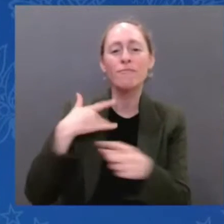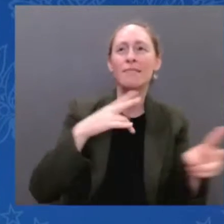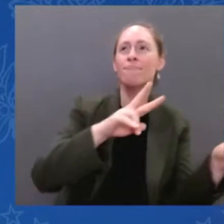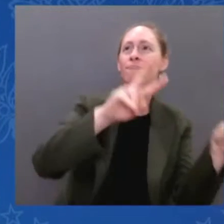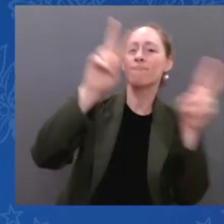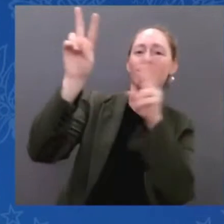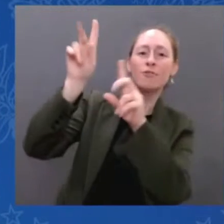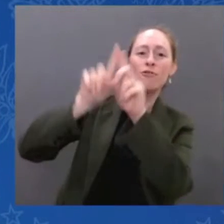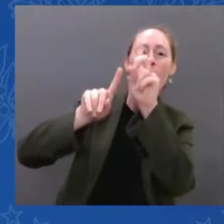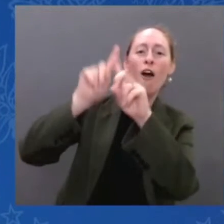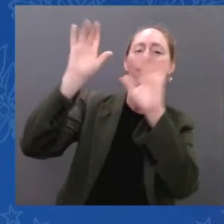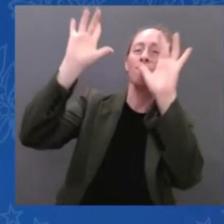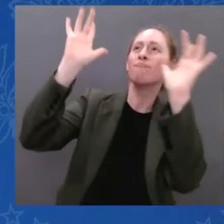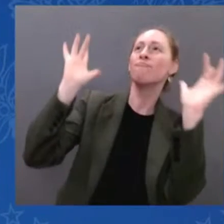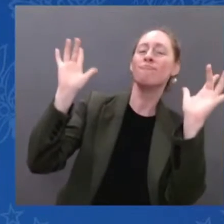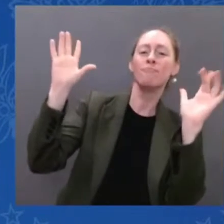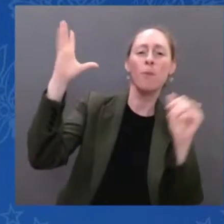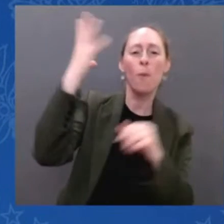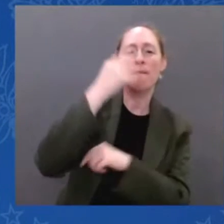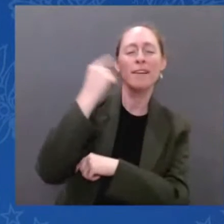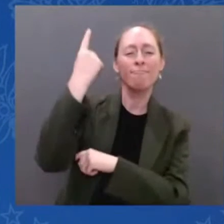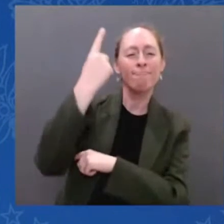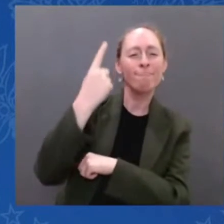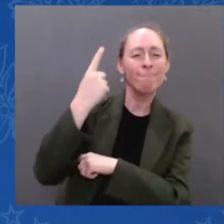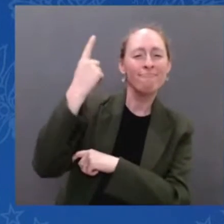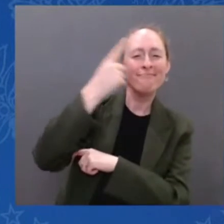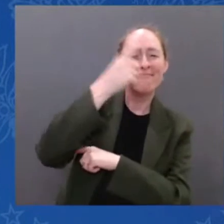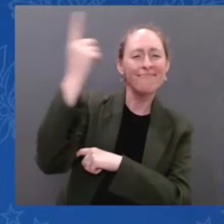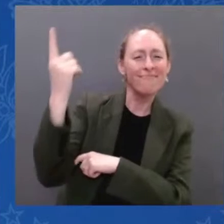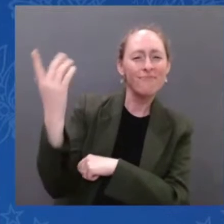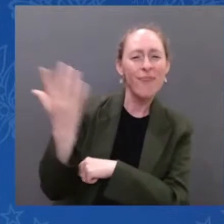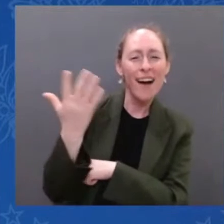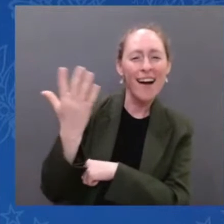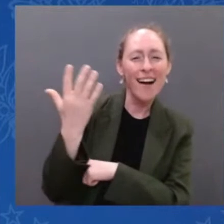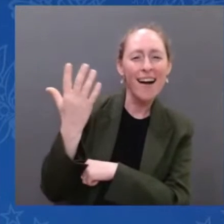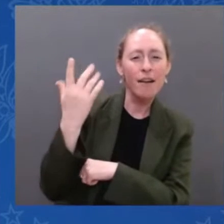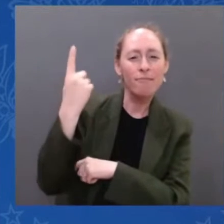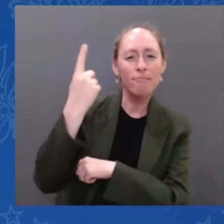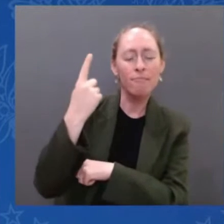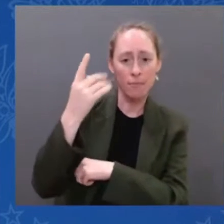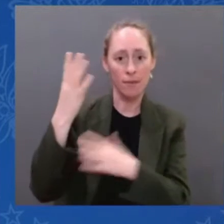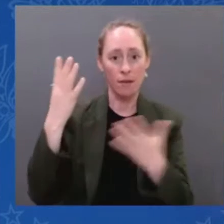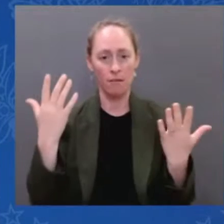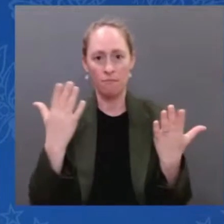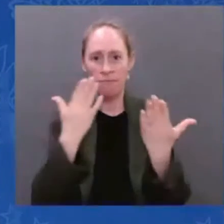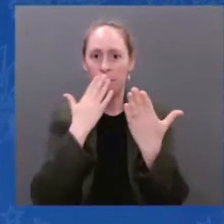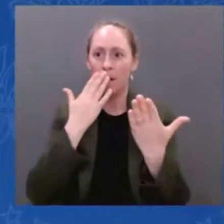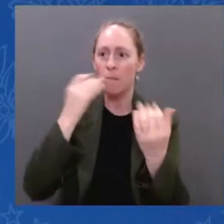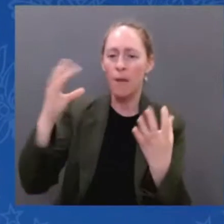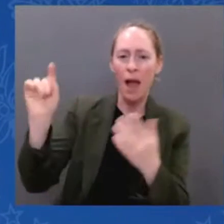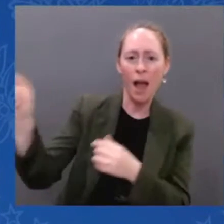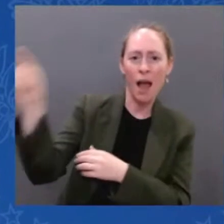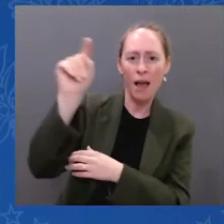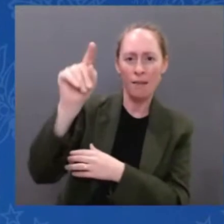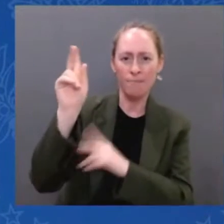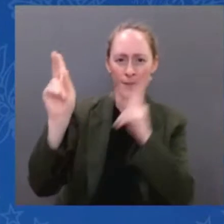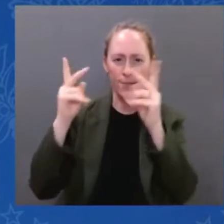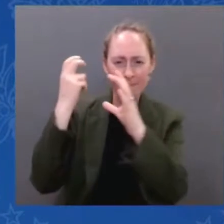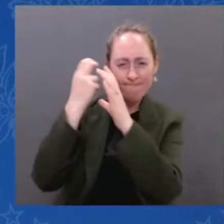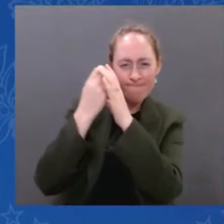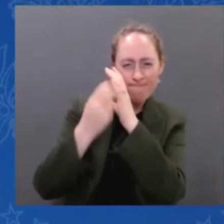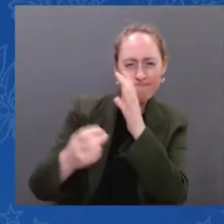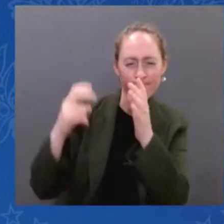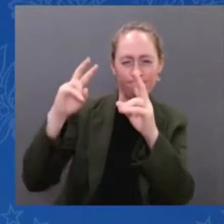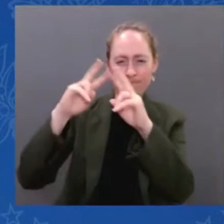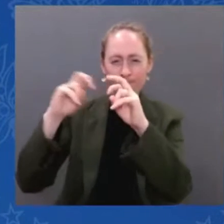in engineering and on scientific marbles, we can look to the sky with new understanding. When